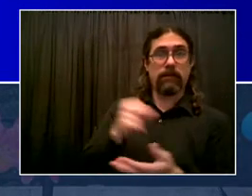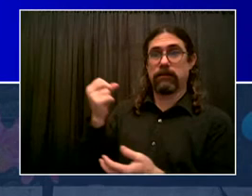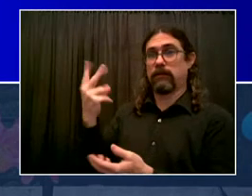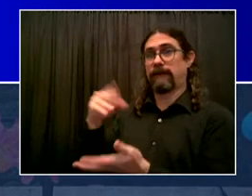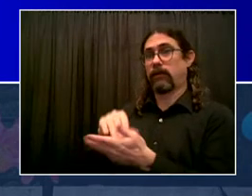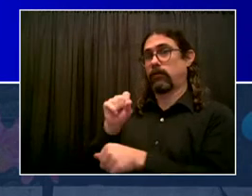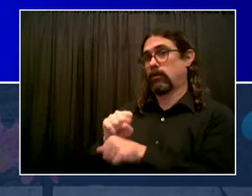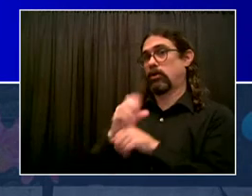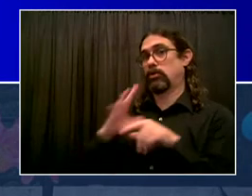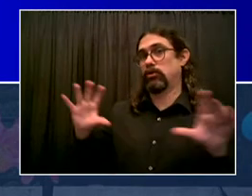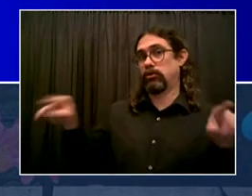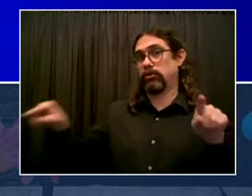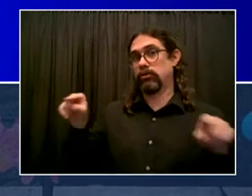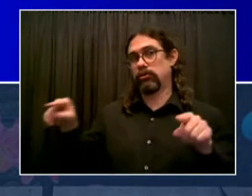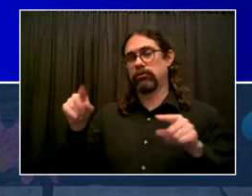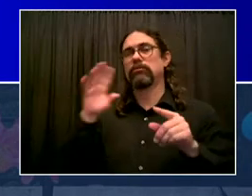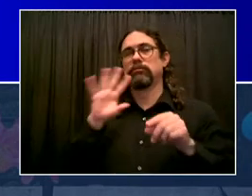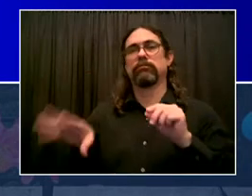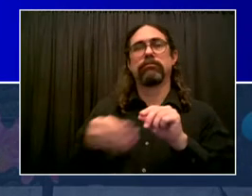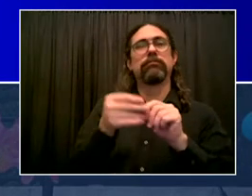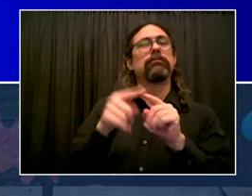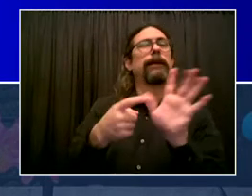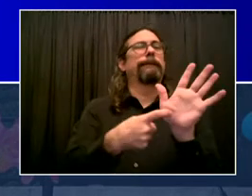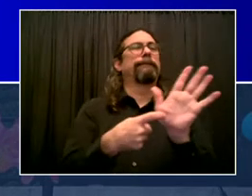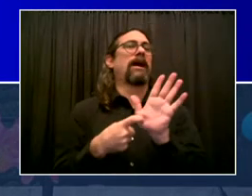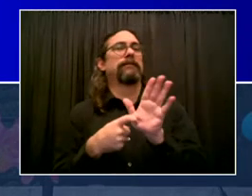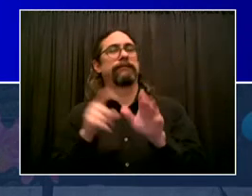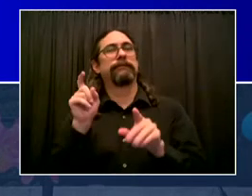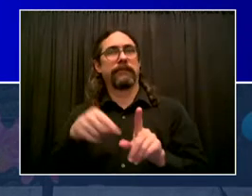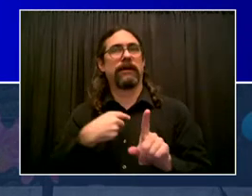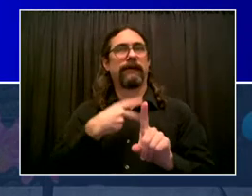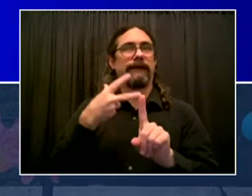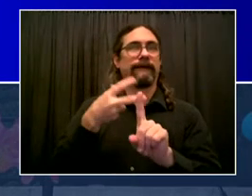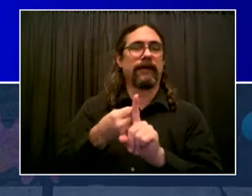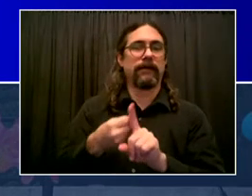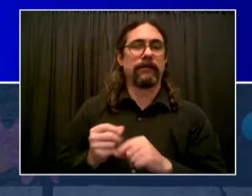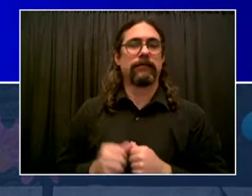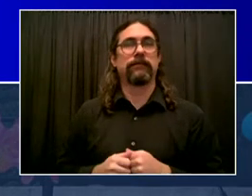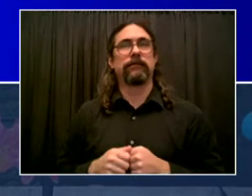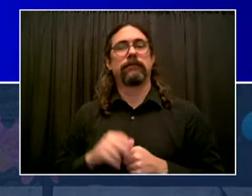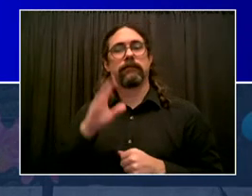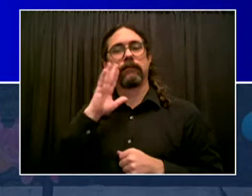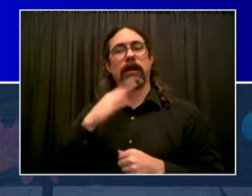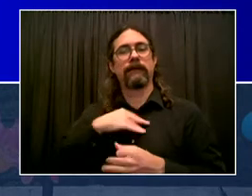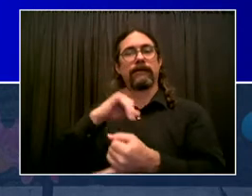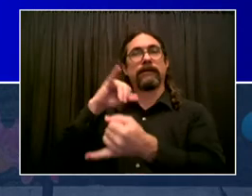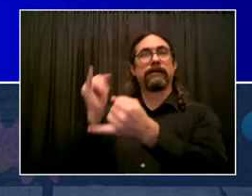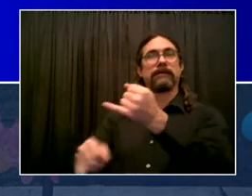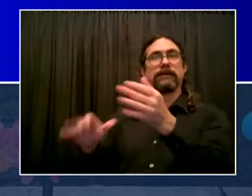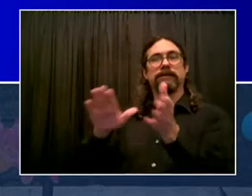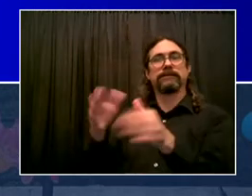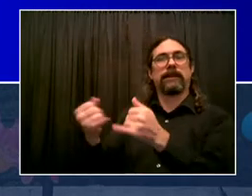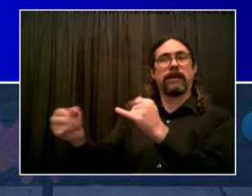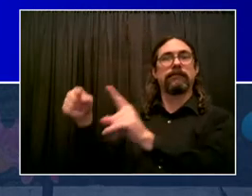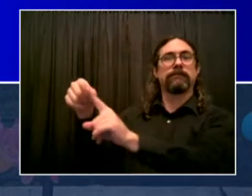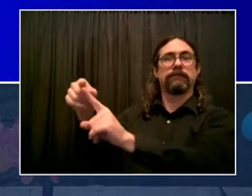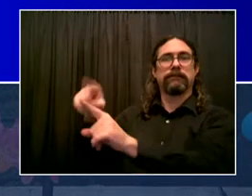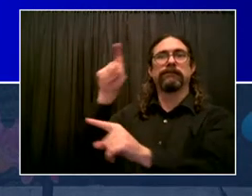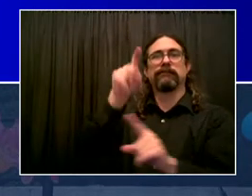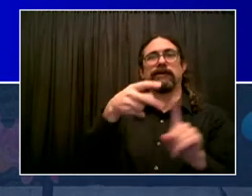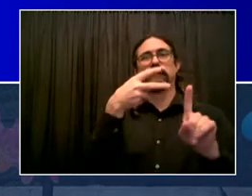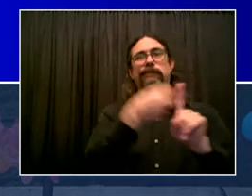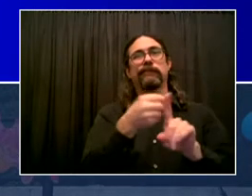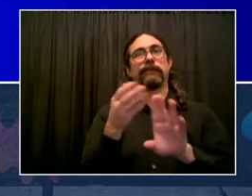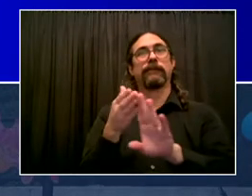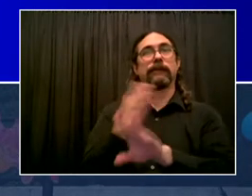we have, the quicker you get vaccinated, the better off you'll be, your family will be. This is going to be important for the employees and their own health,